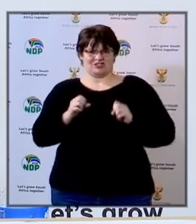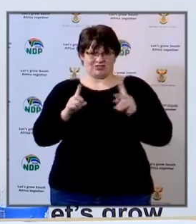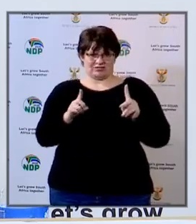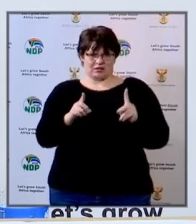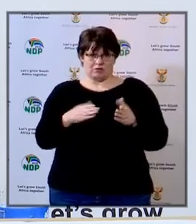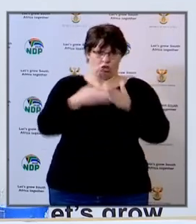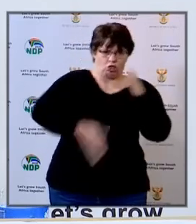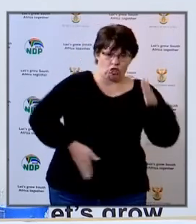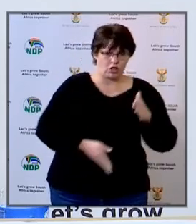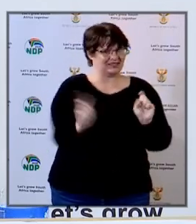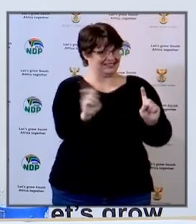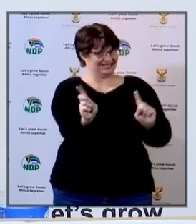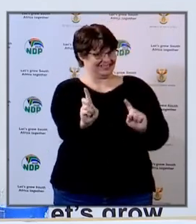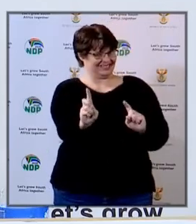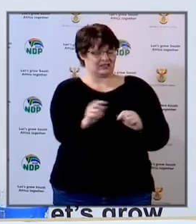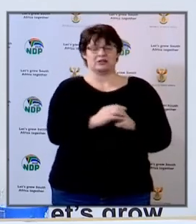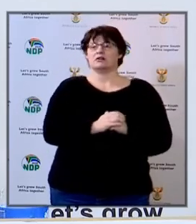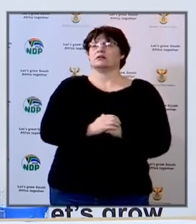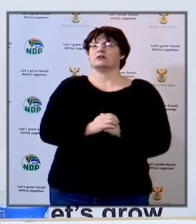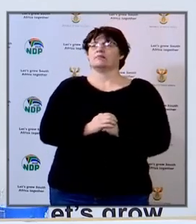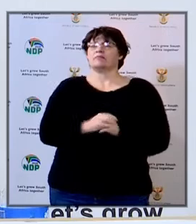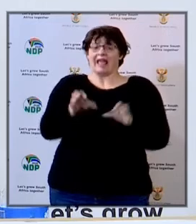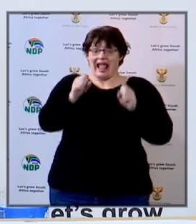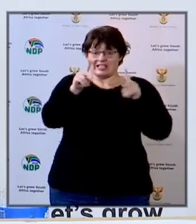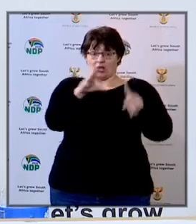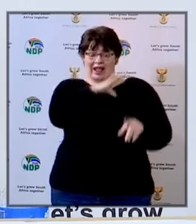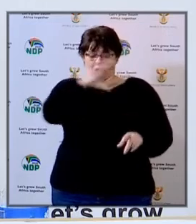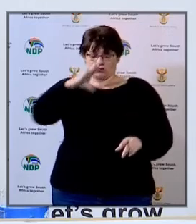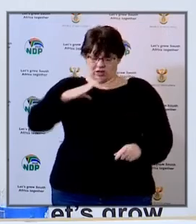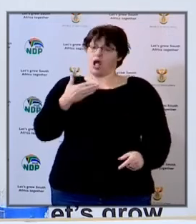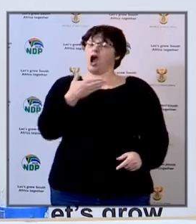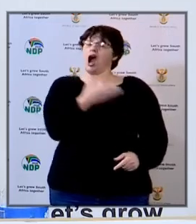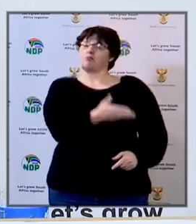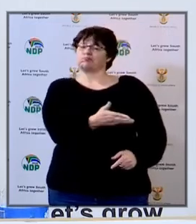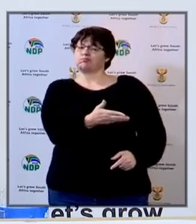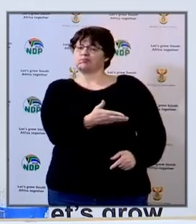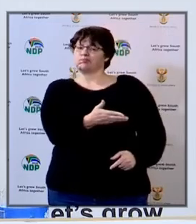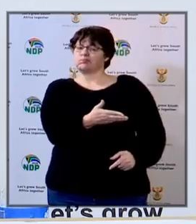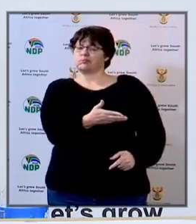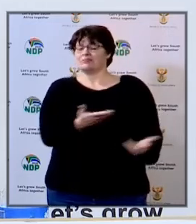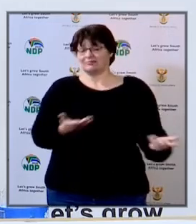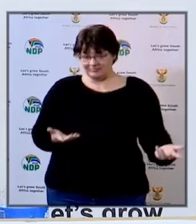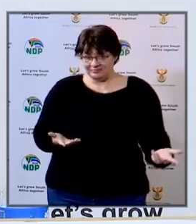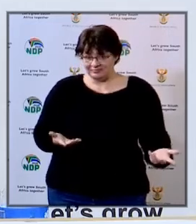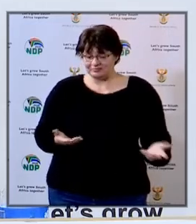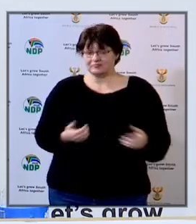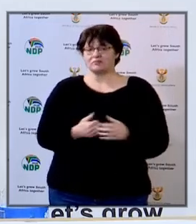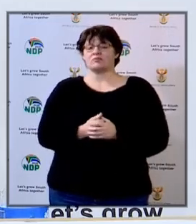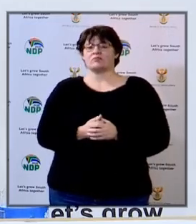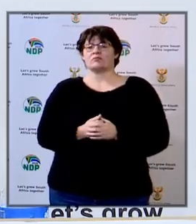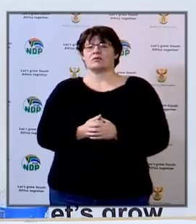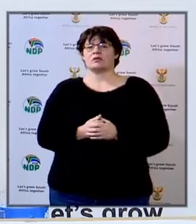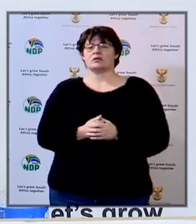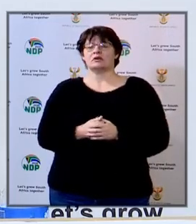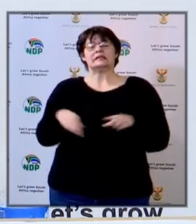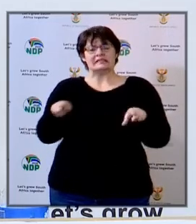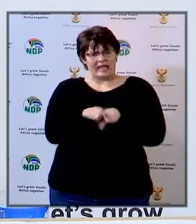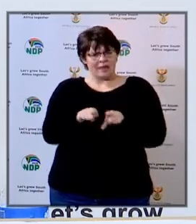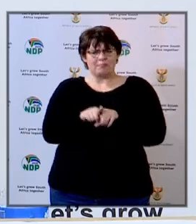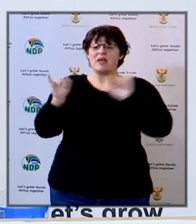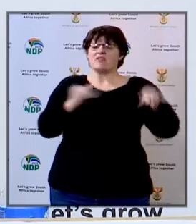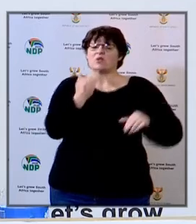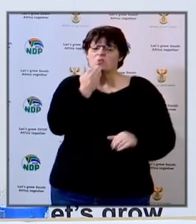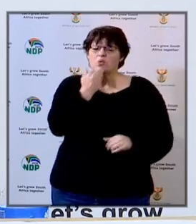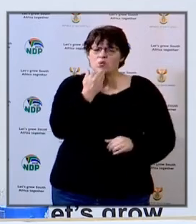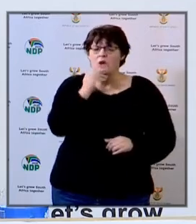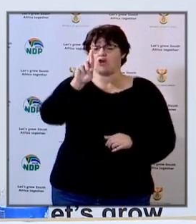unhindered. Today we have members of the Executive Council present at this media. I have